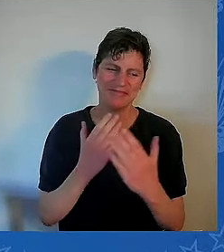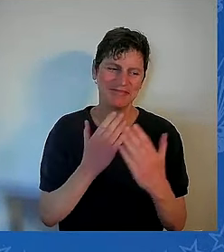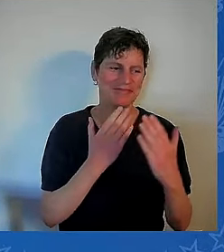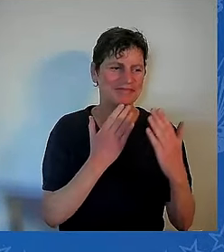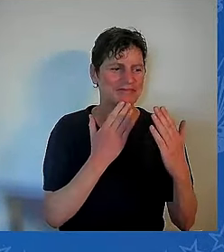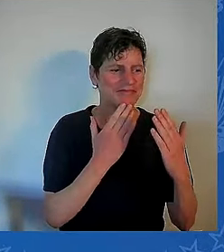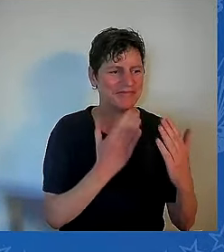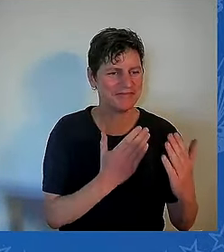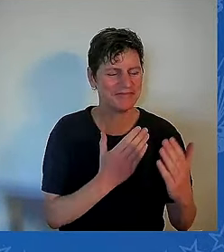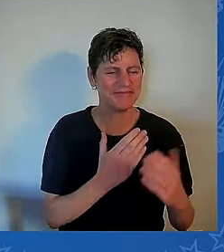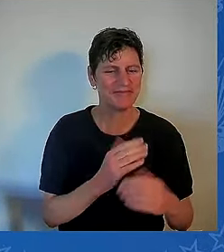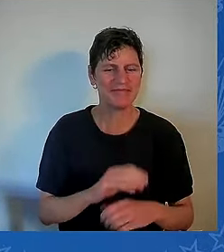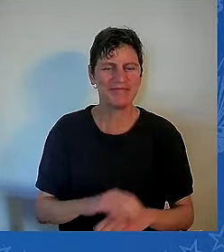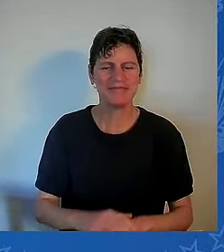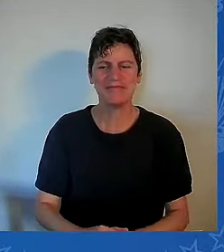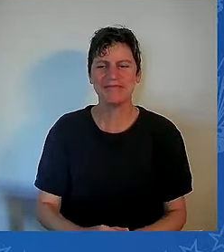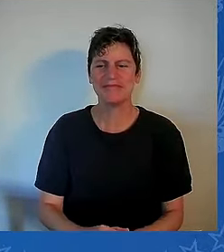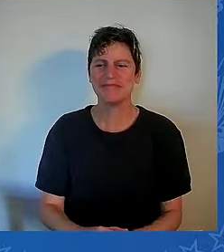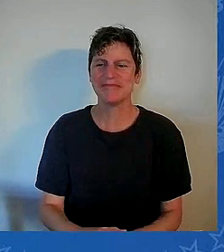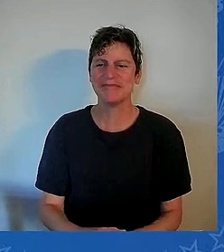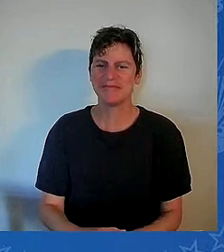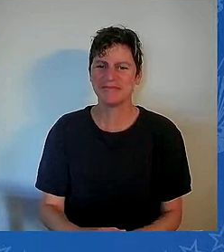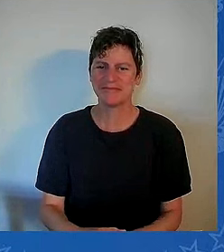I'm sure you're clapping because I'm the last speaker.